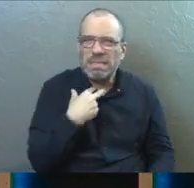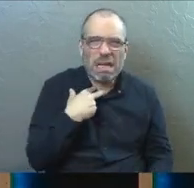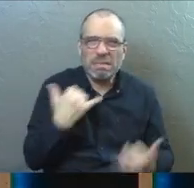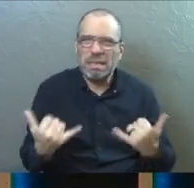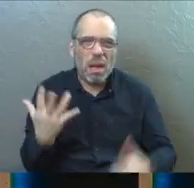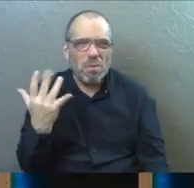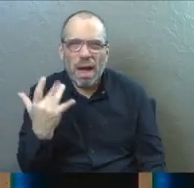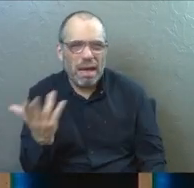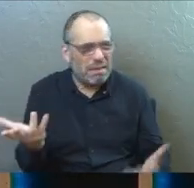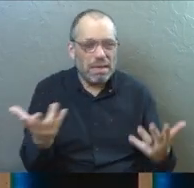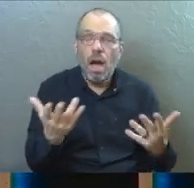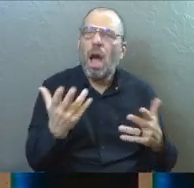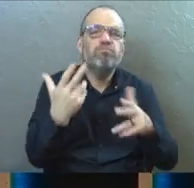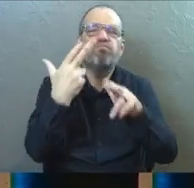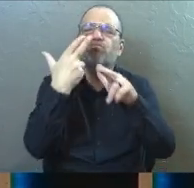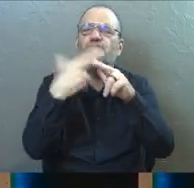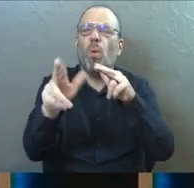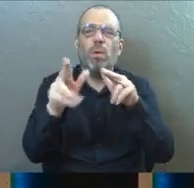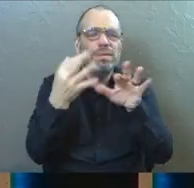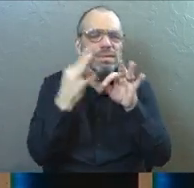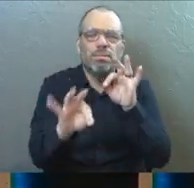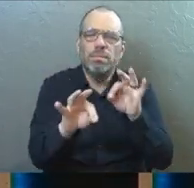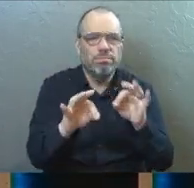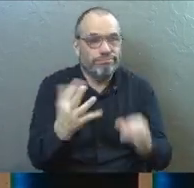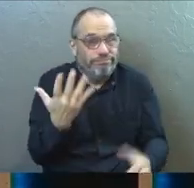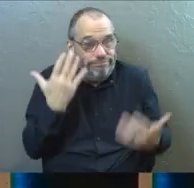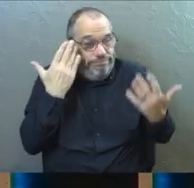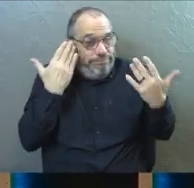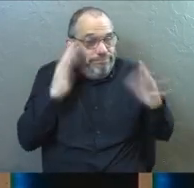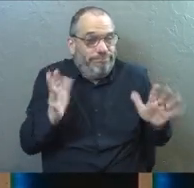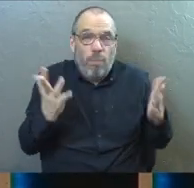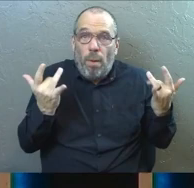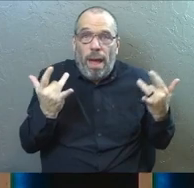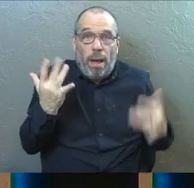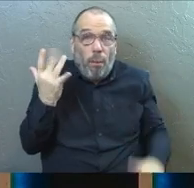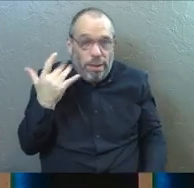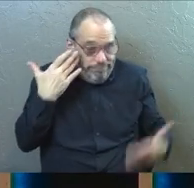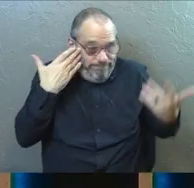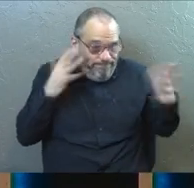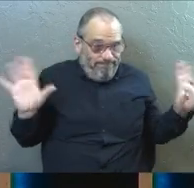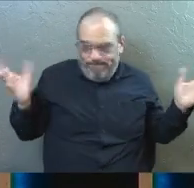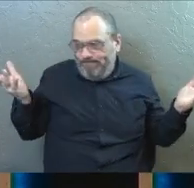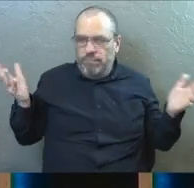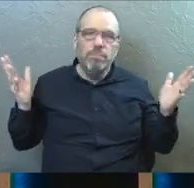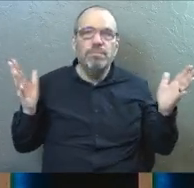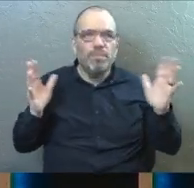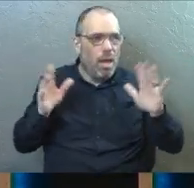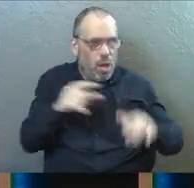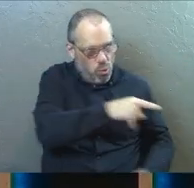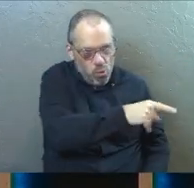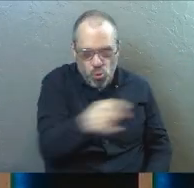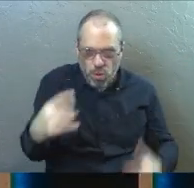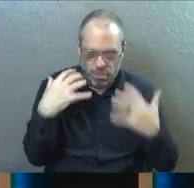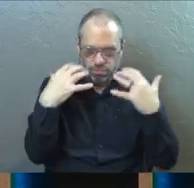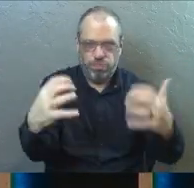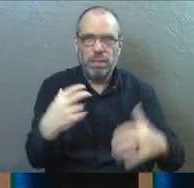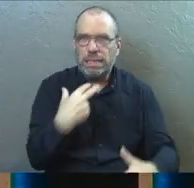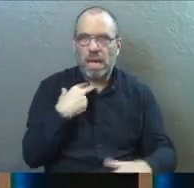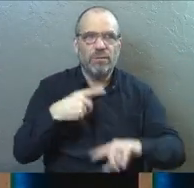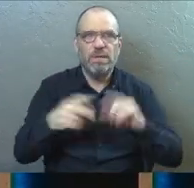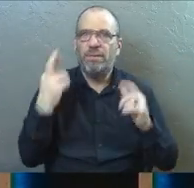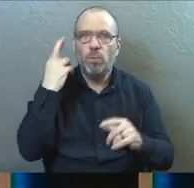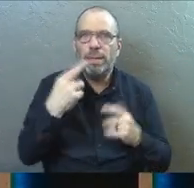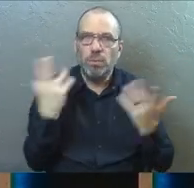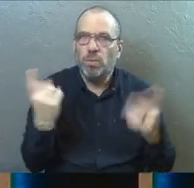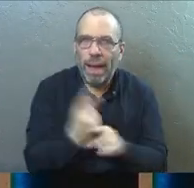you stuck today? The short answer is, I don't know why you're stuck. There's a whole lot of us in this room and we're stuck for different